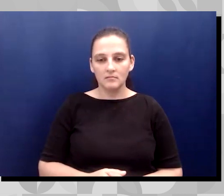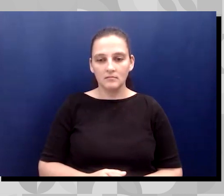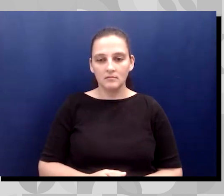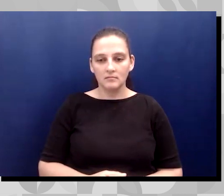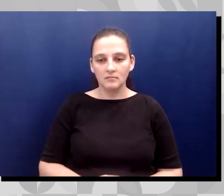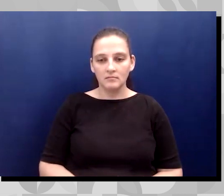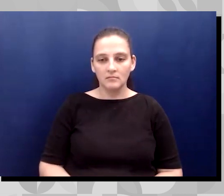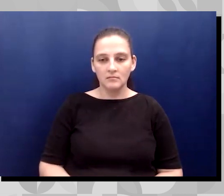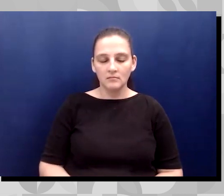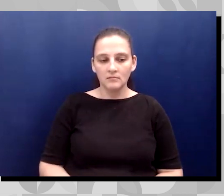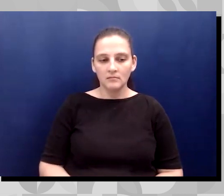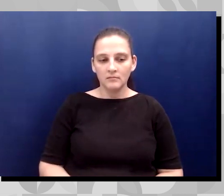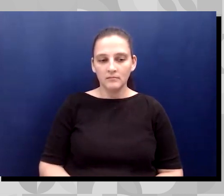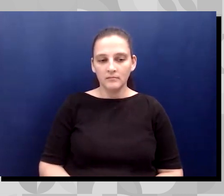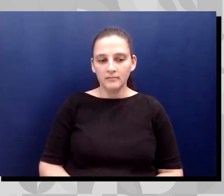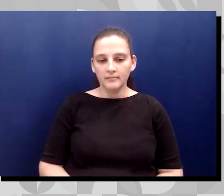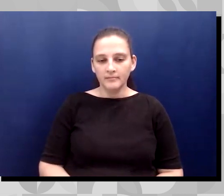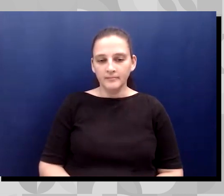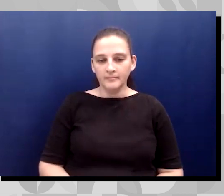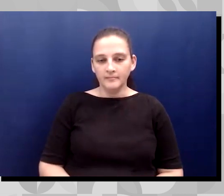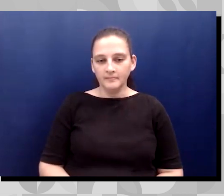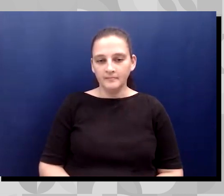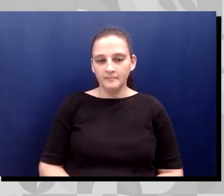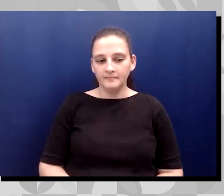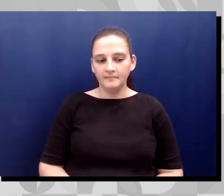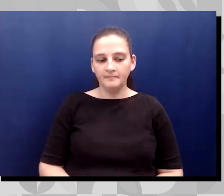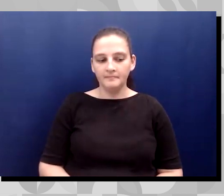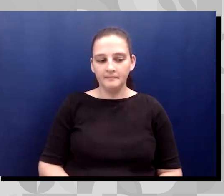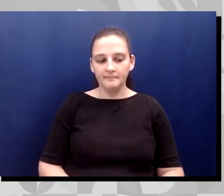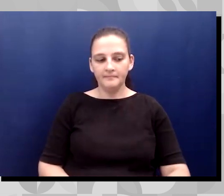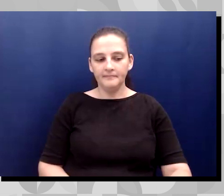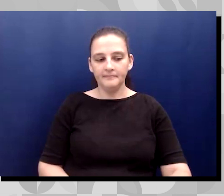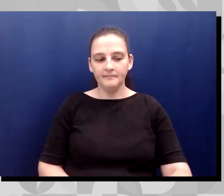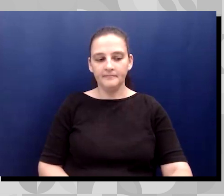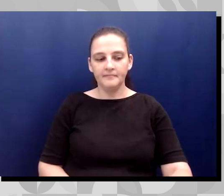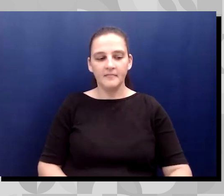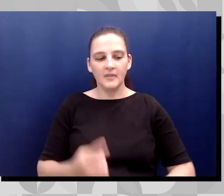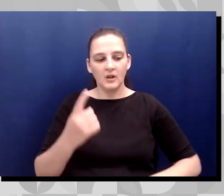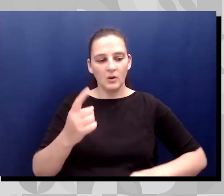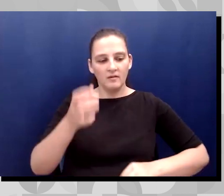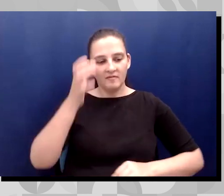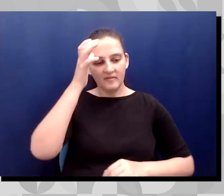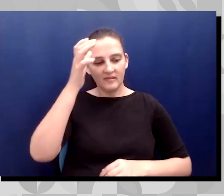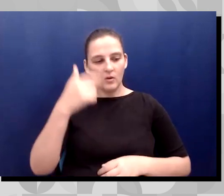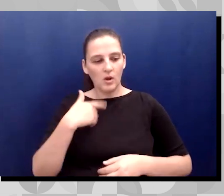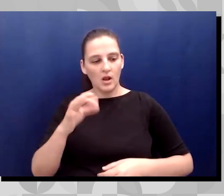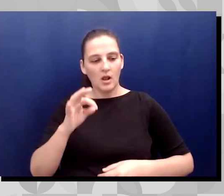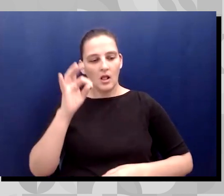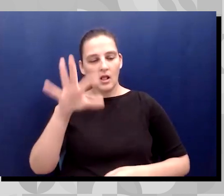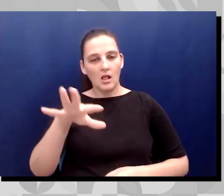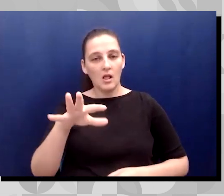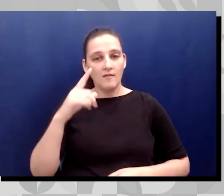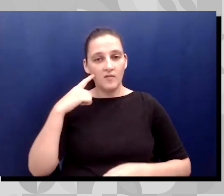um, here, um, there is a concept I did want to bring up in Latino culture, um, particularly focused on women. It's called